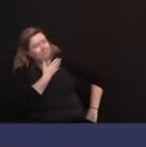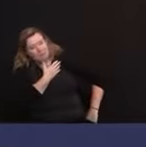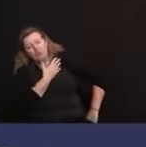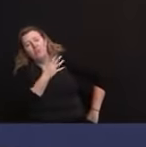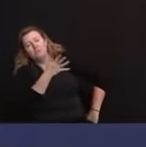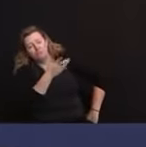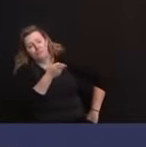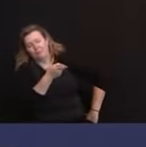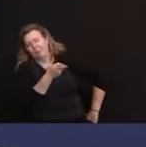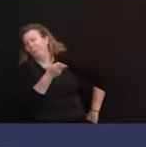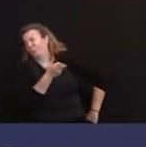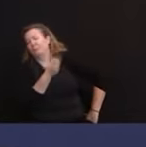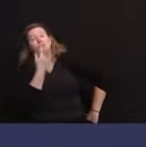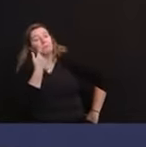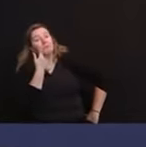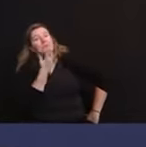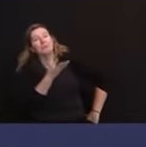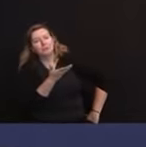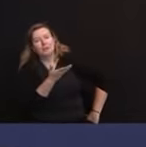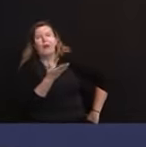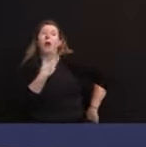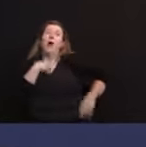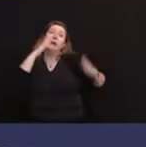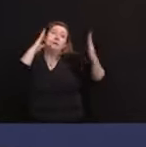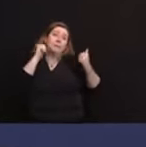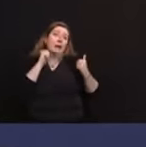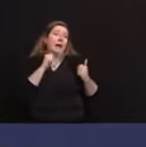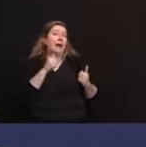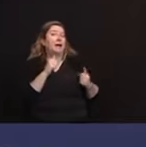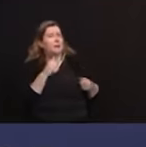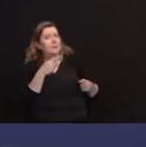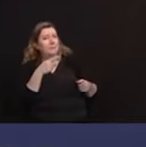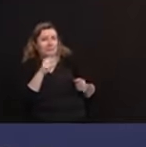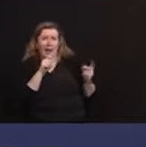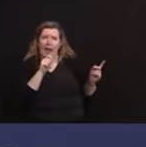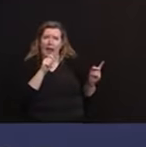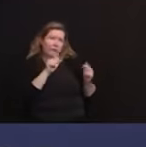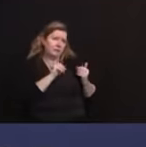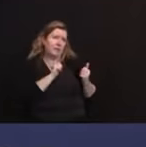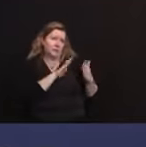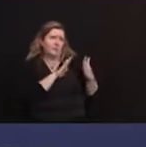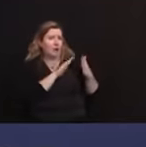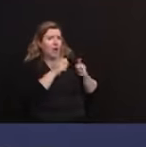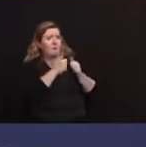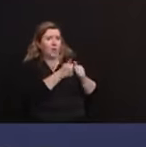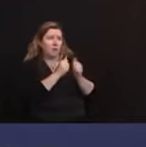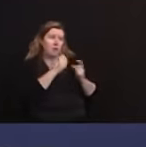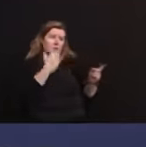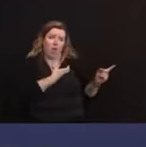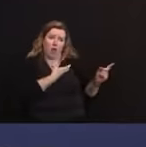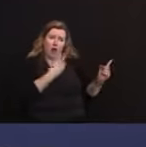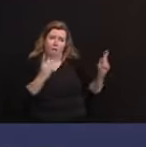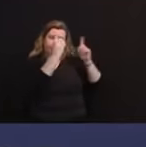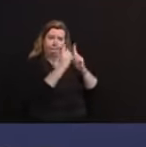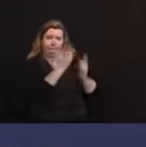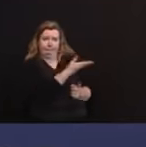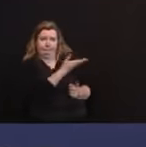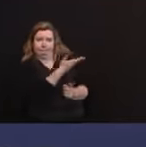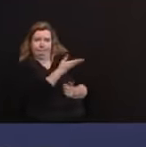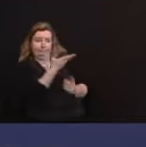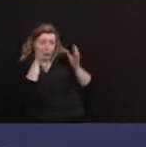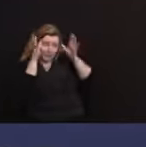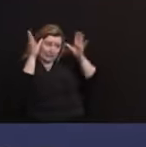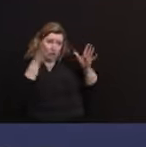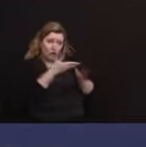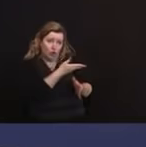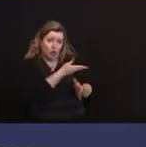These are all, I had expected Pat to address some of the compliance issues with Santa and the elves, never mind the reindeer. Yeah, we